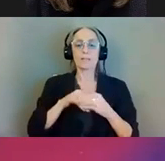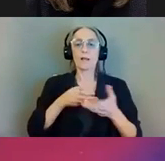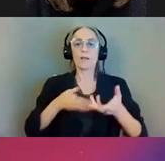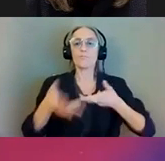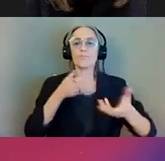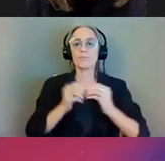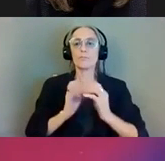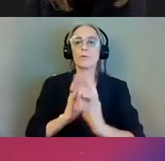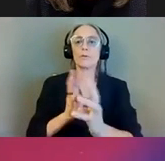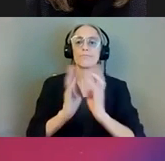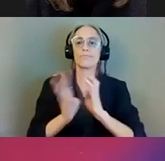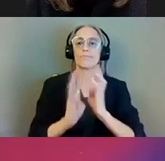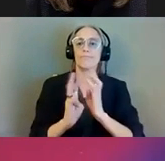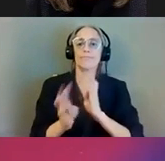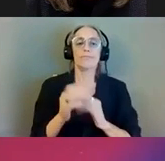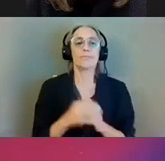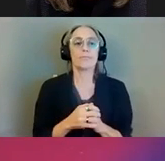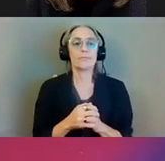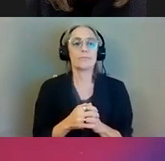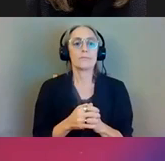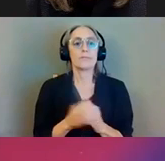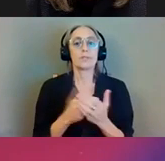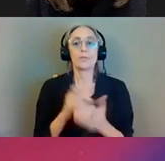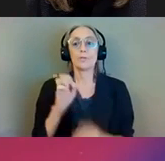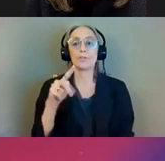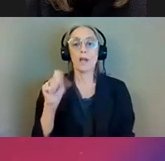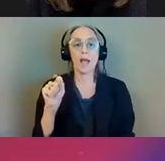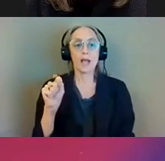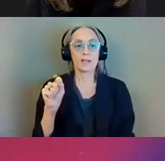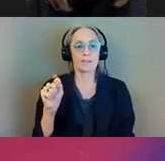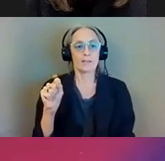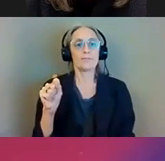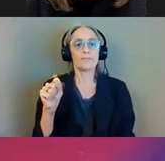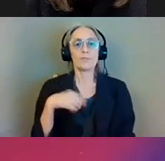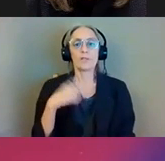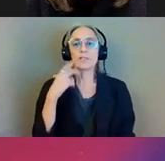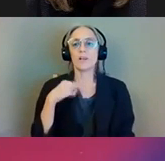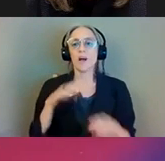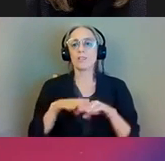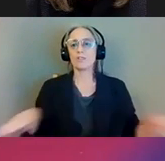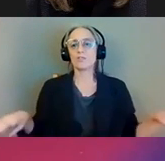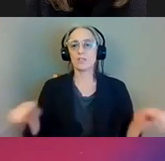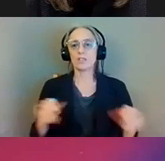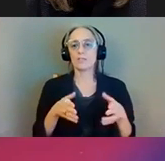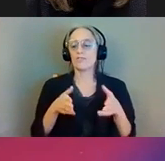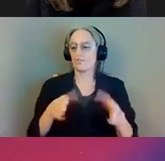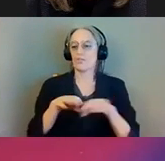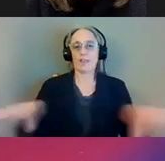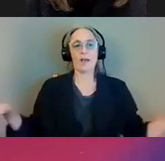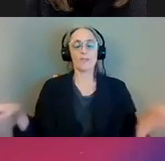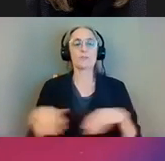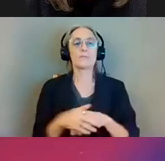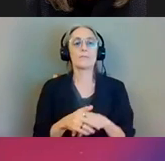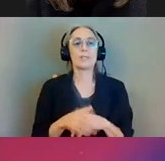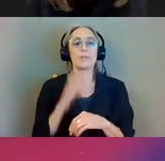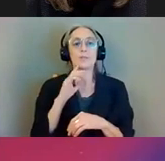The new track structure spans across the street, improving visibility and lighting at the viaduct. A tetris-like pattern,